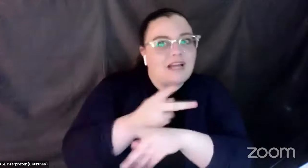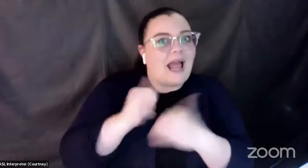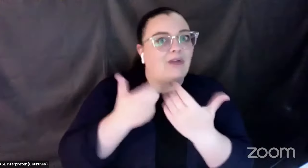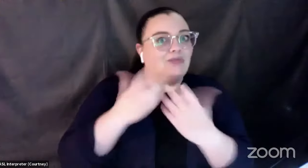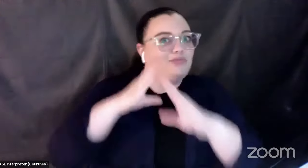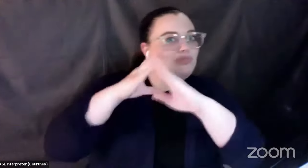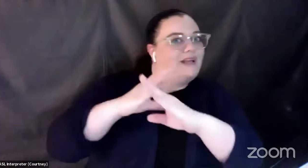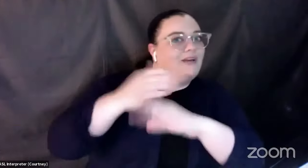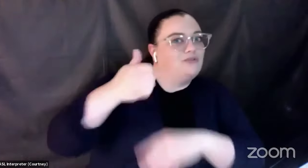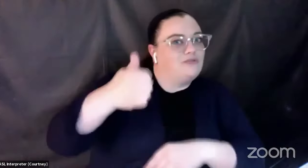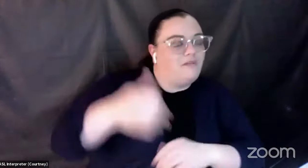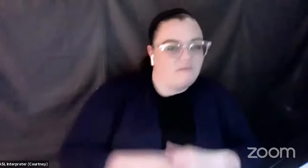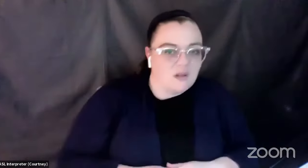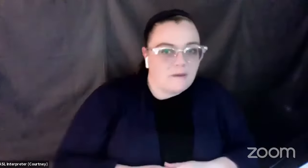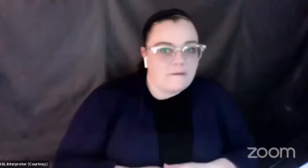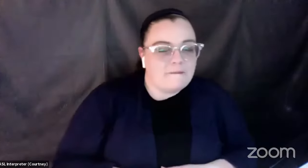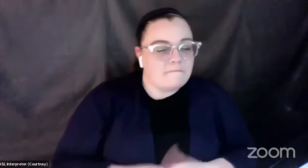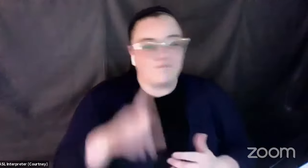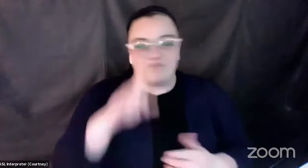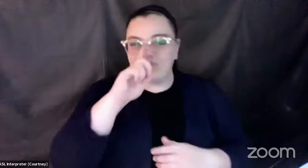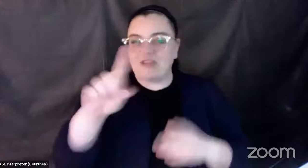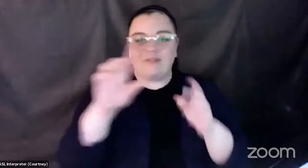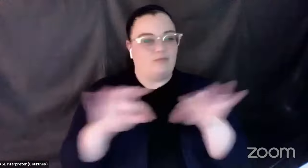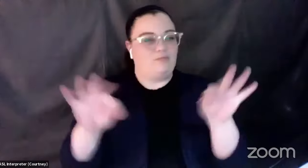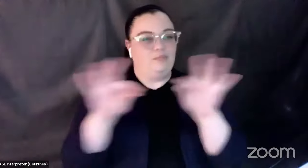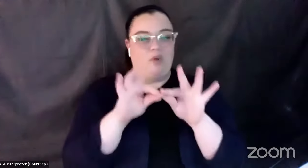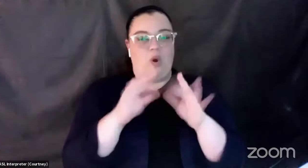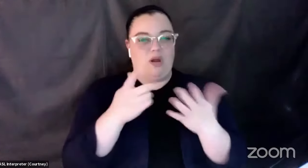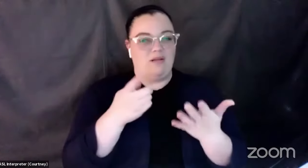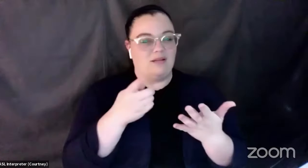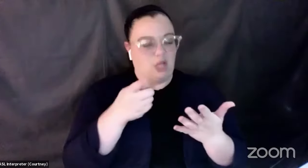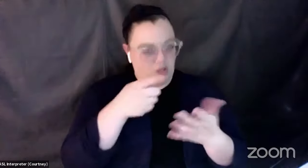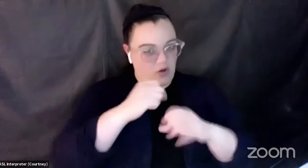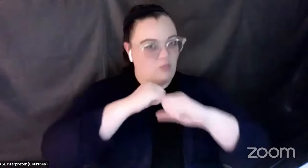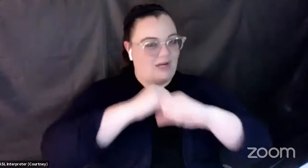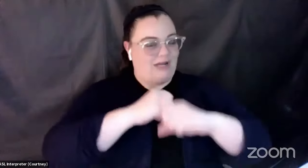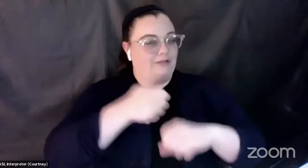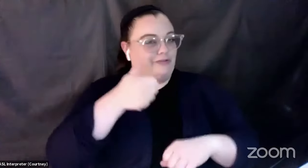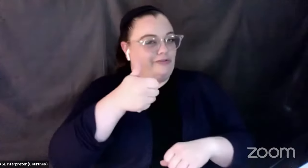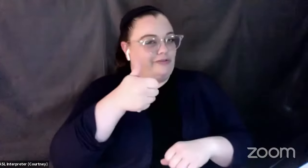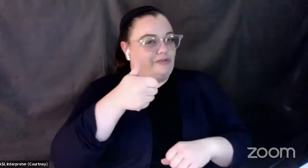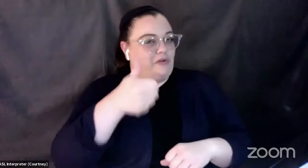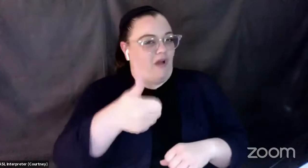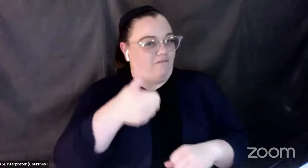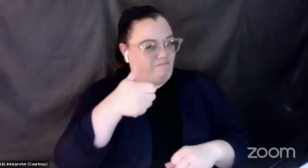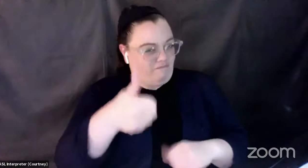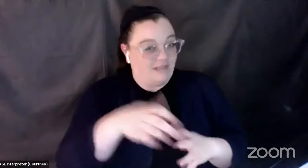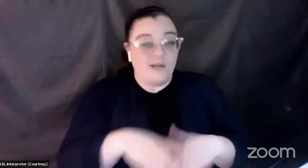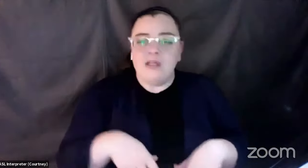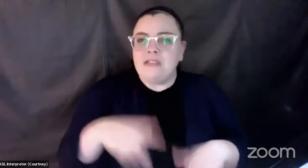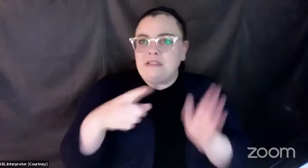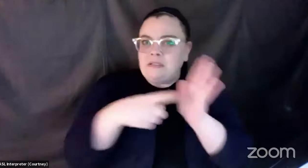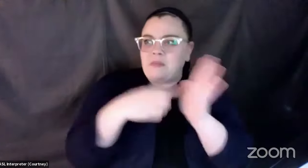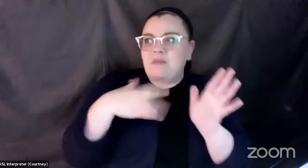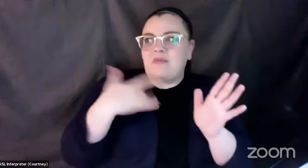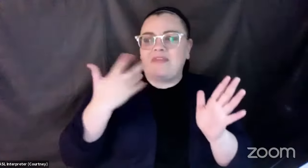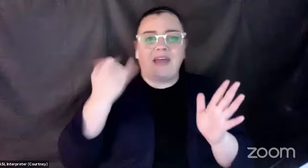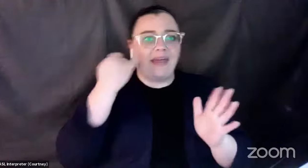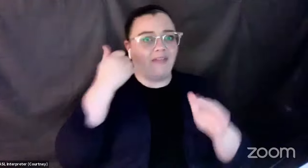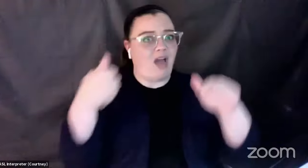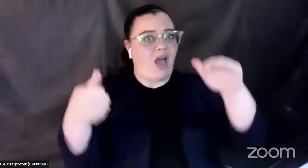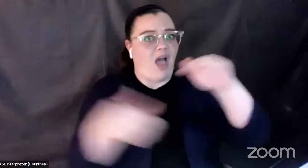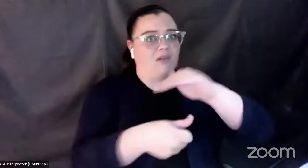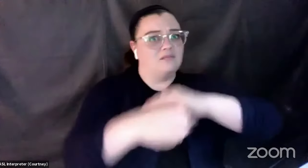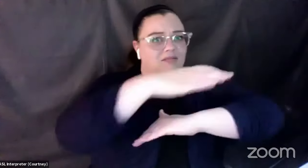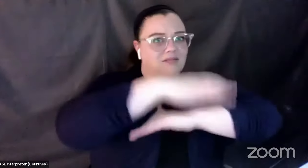falls on what I'm under? It's not as likely as the heavy thing falling on you because you're not under